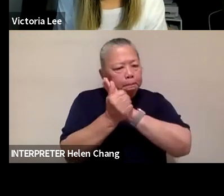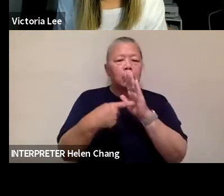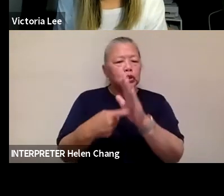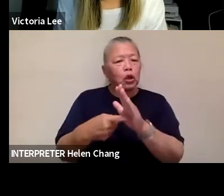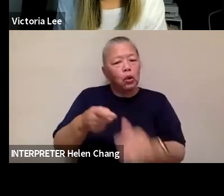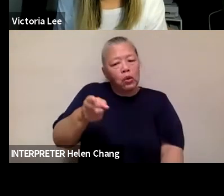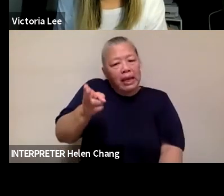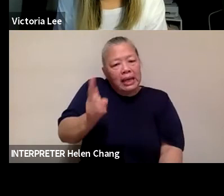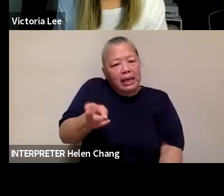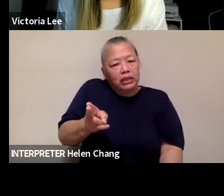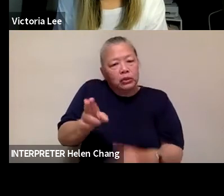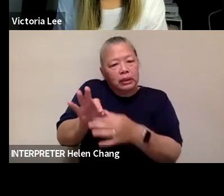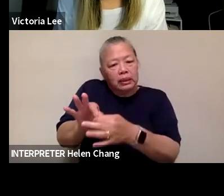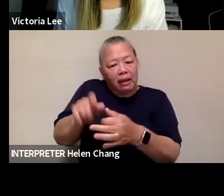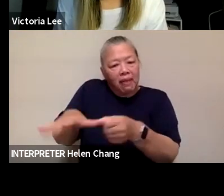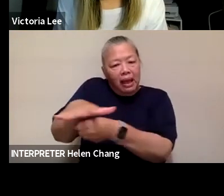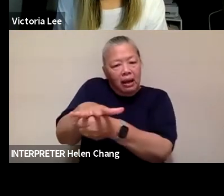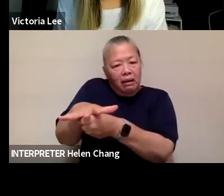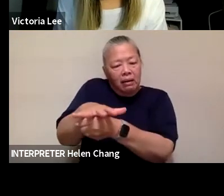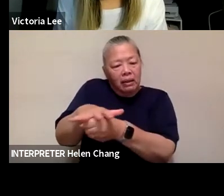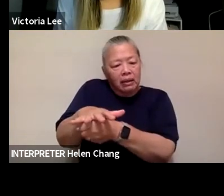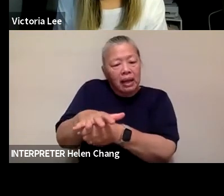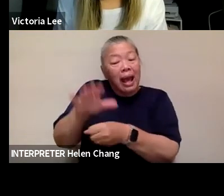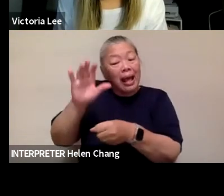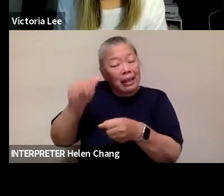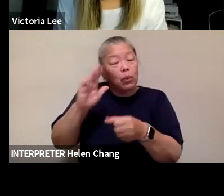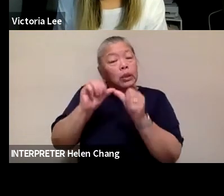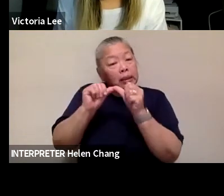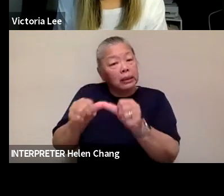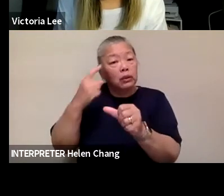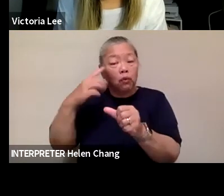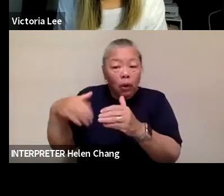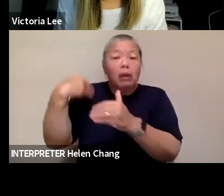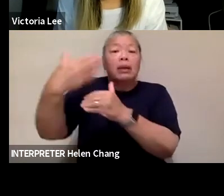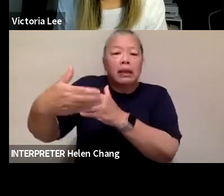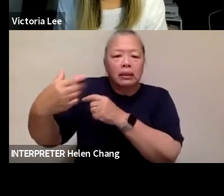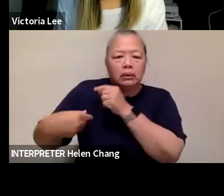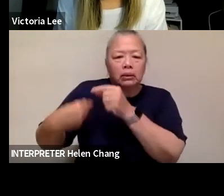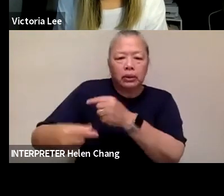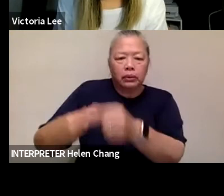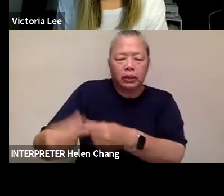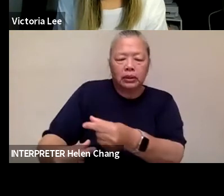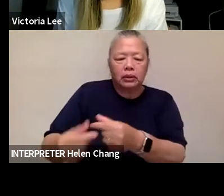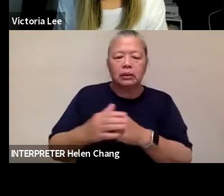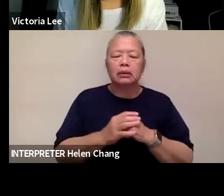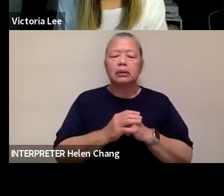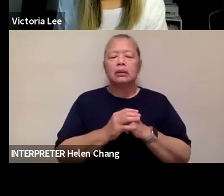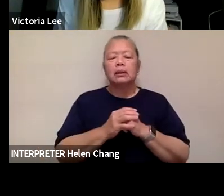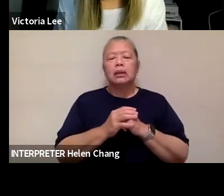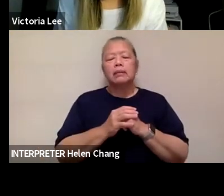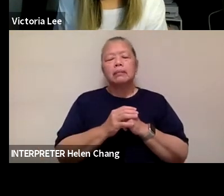for another generation. You know, I think having